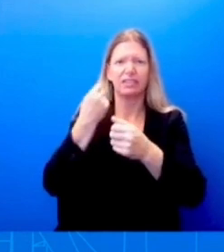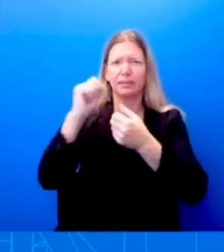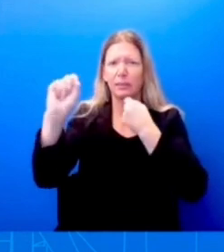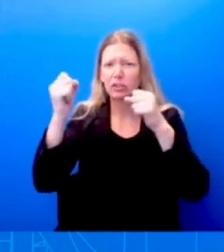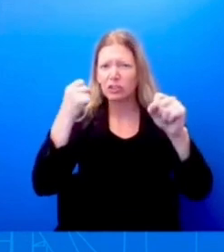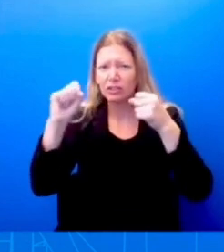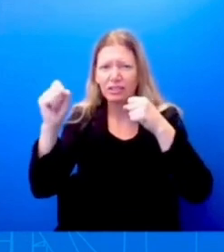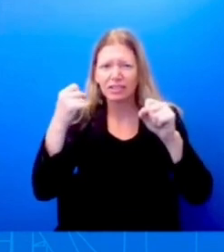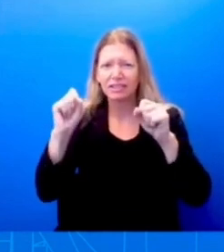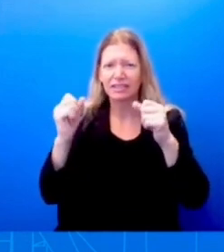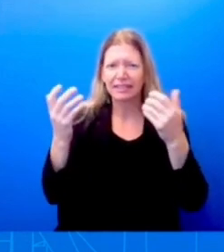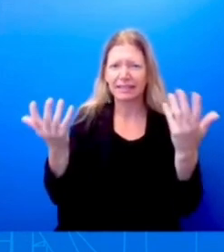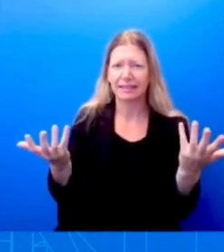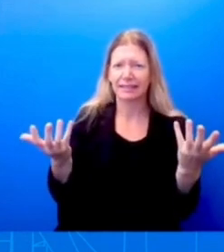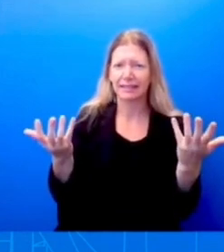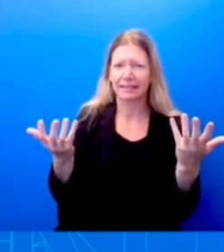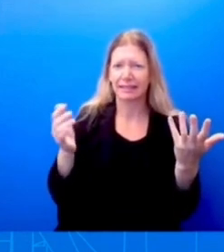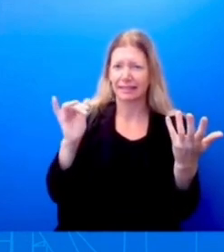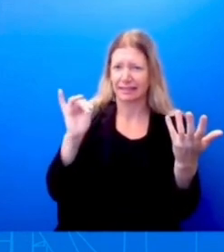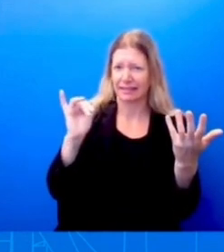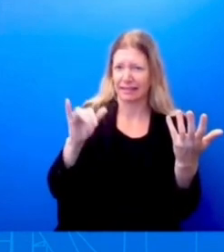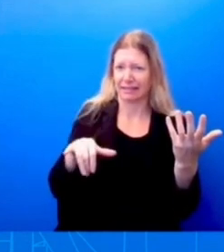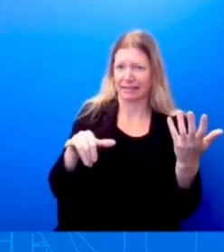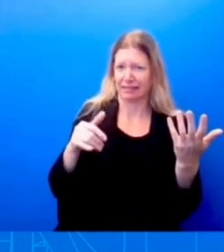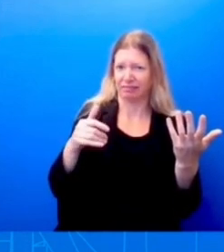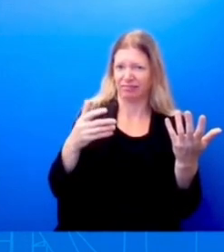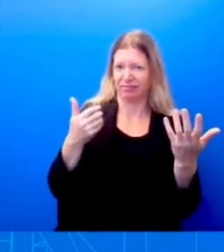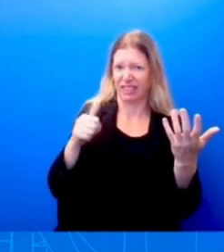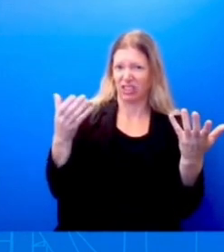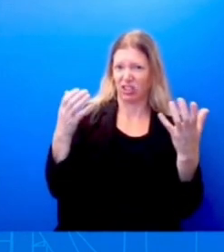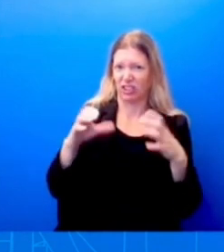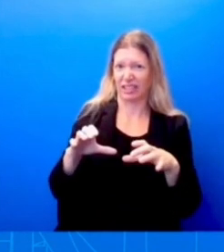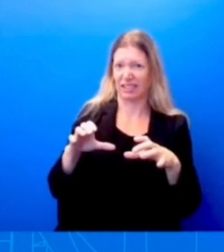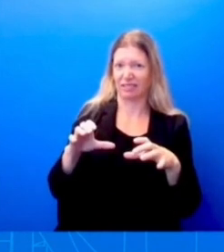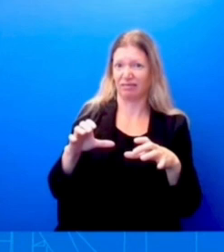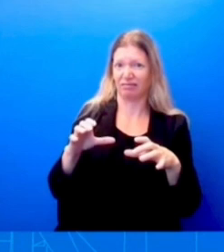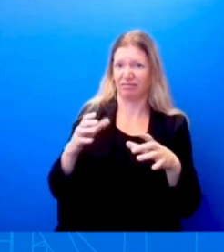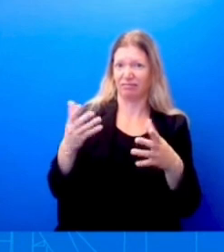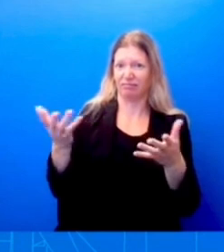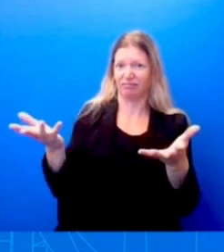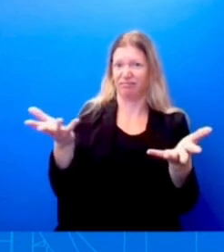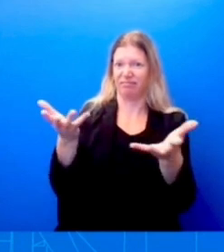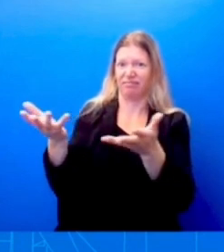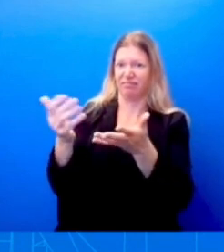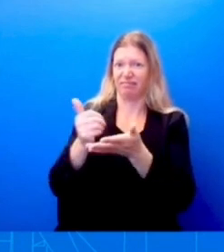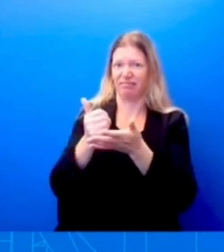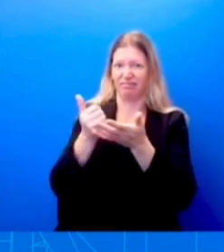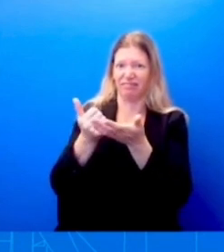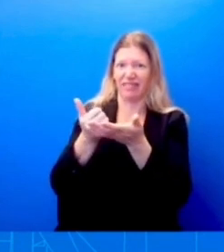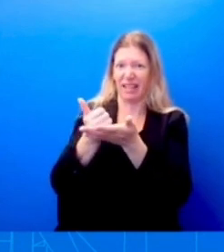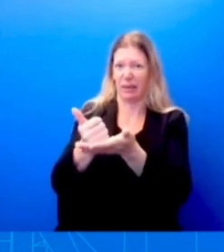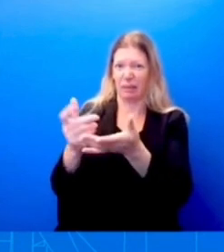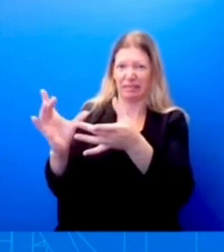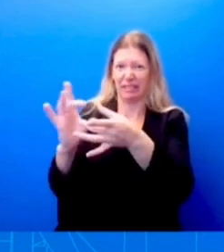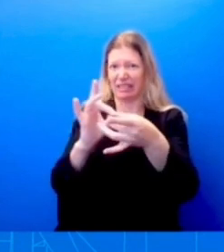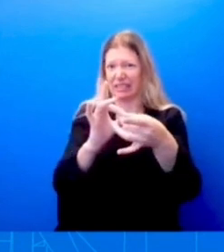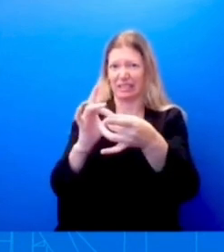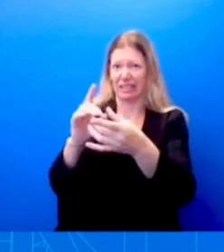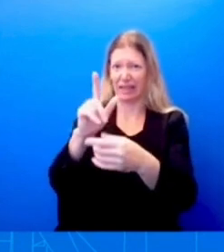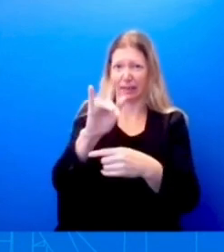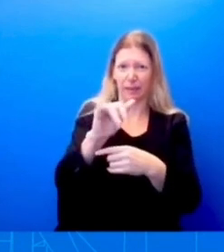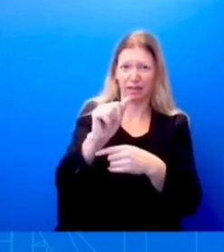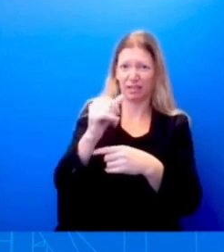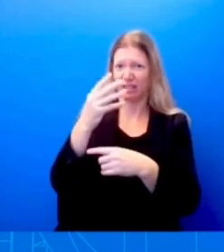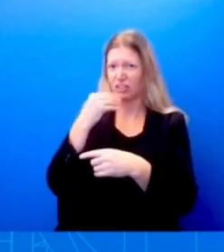of normalization now between Israel and Libya? It was reported that the administration is angry at the Israeli leak of the story.